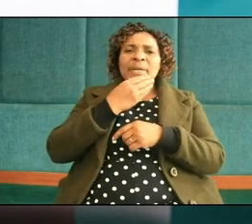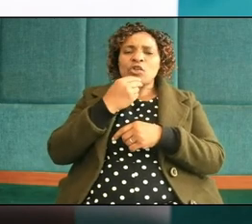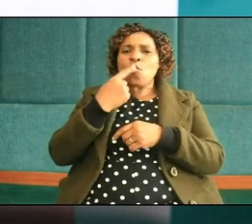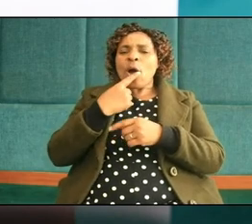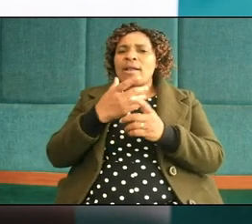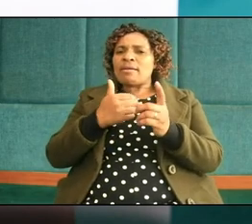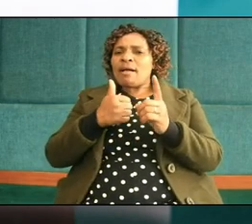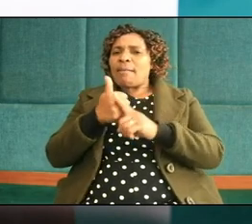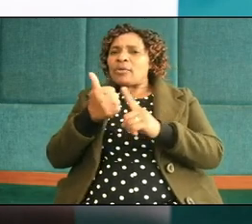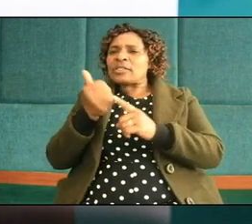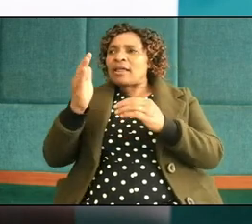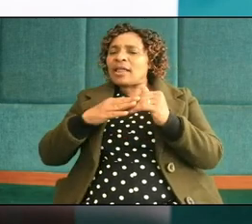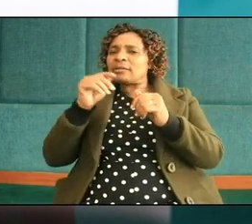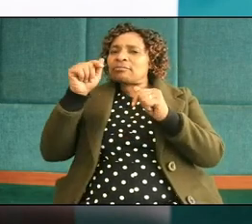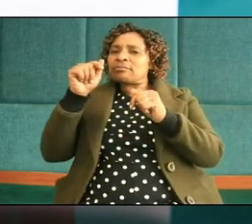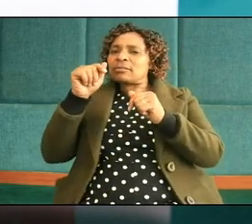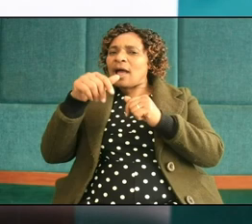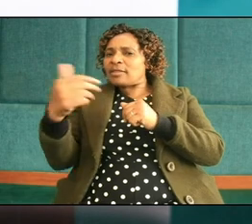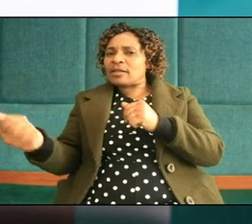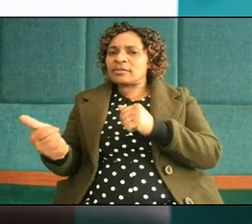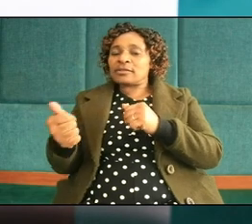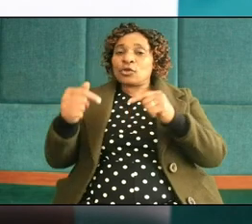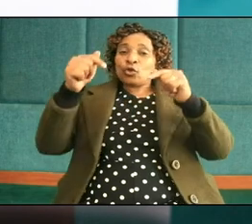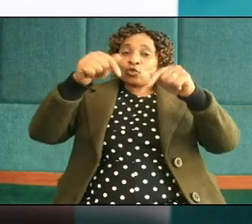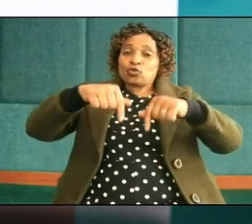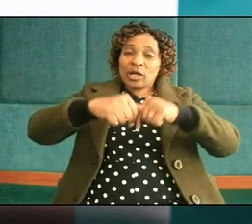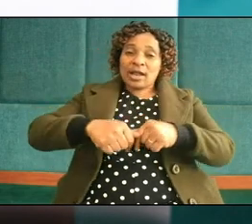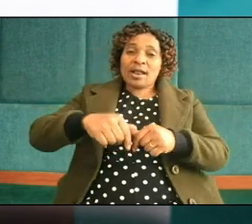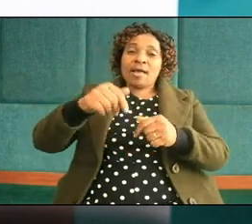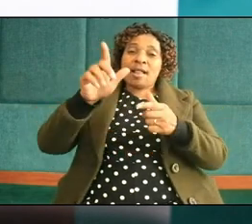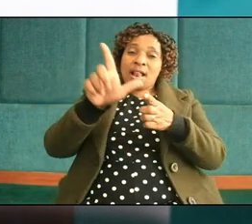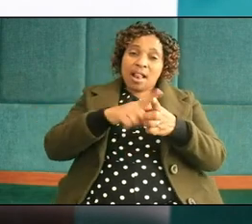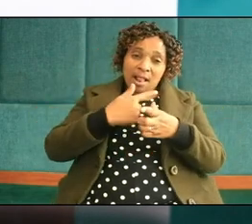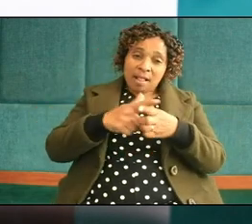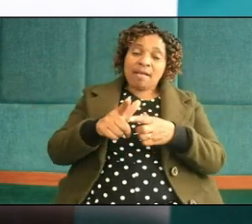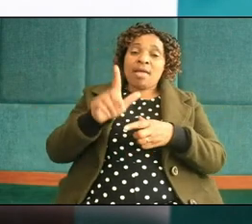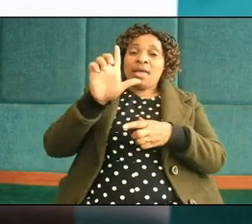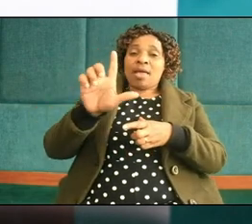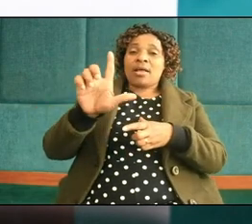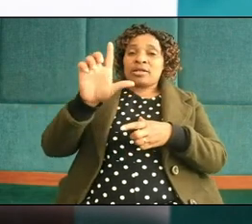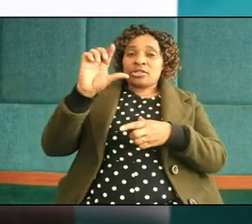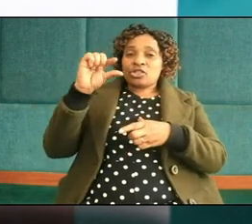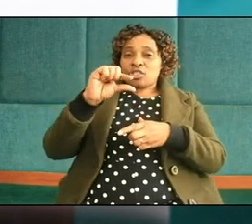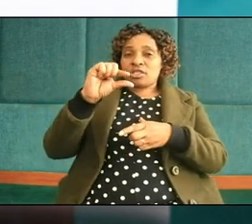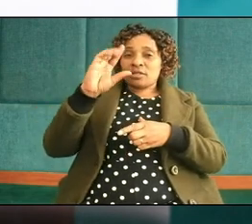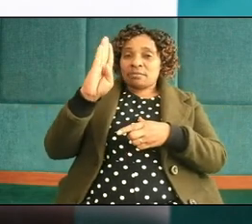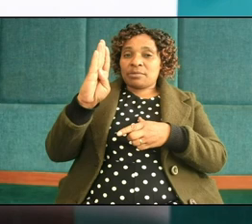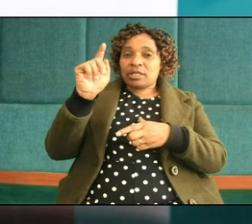men today LGBTQ plus is now in our midst